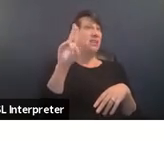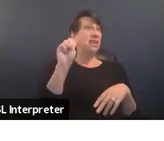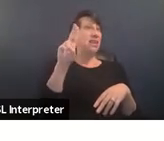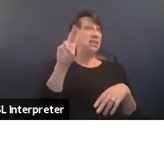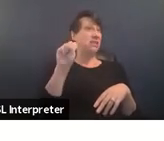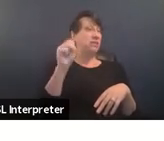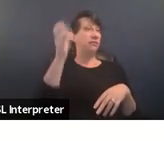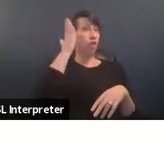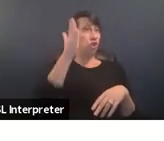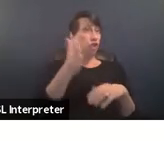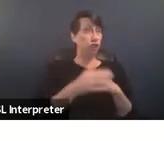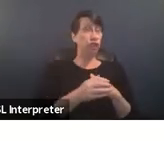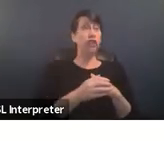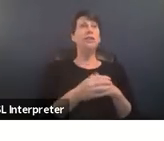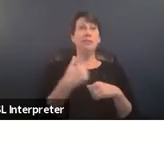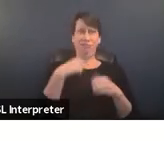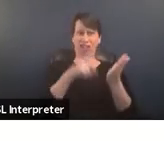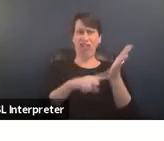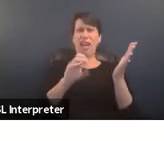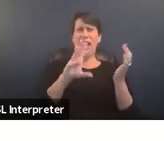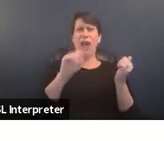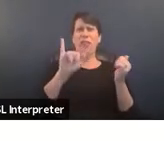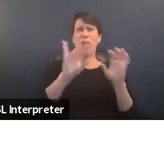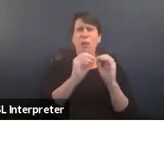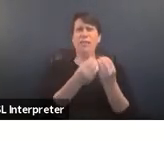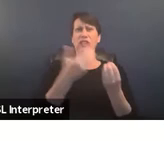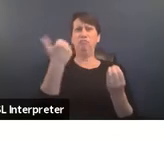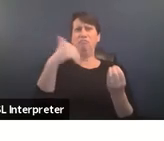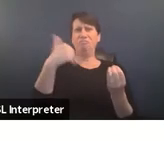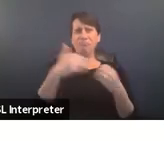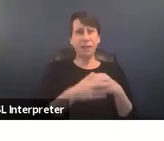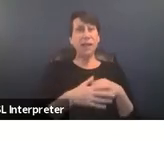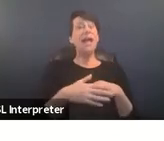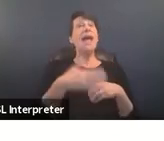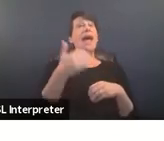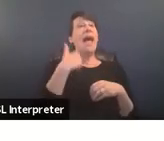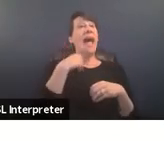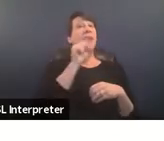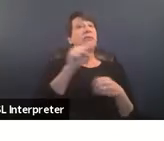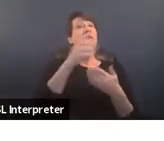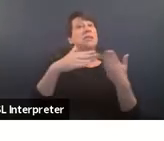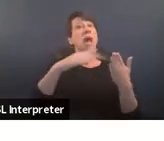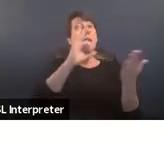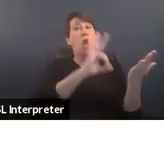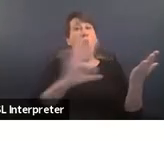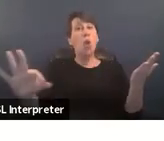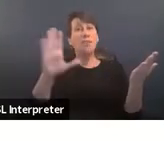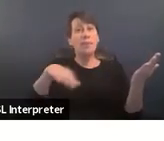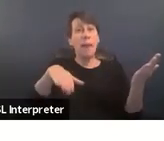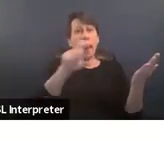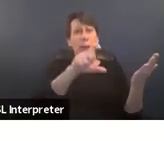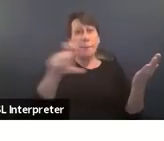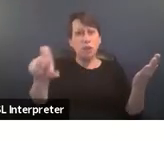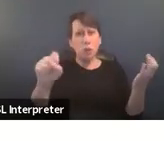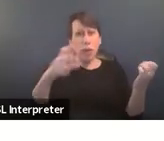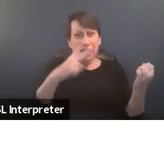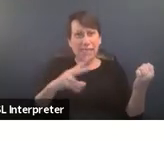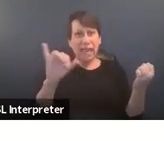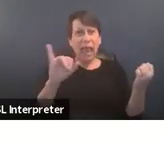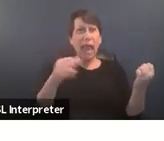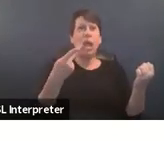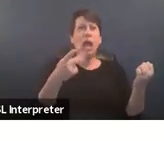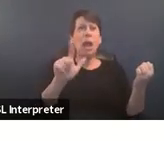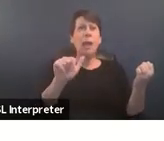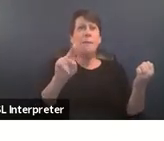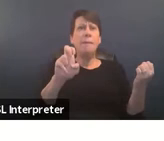encourage you to check out um and um there's some logos at the bottom so you can see i think that's like planned parenthood